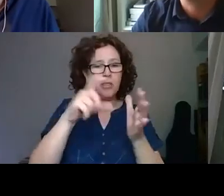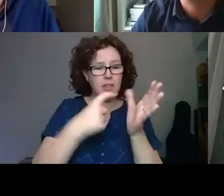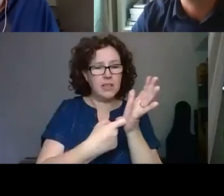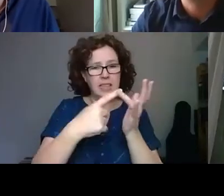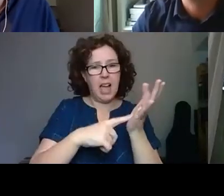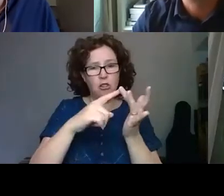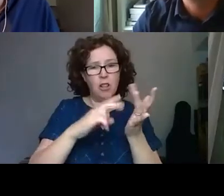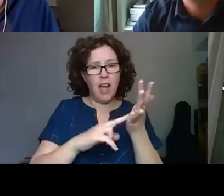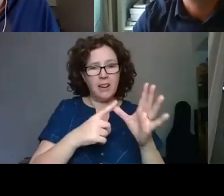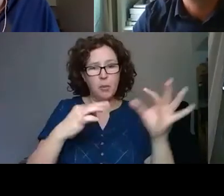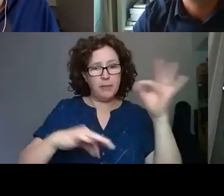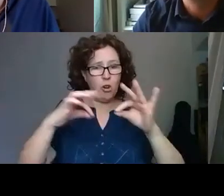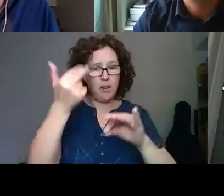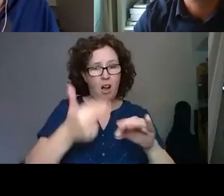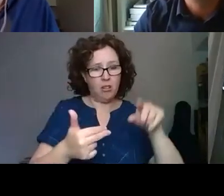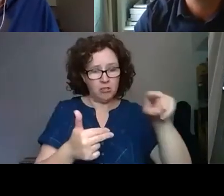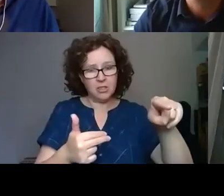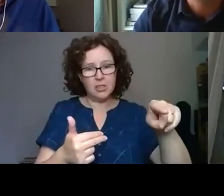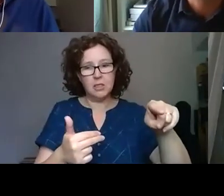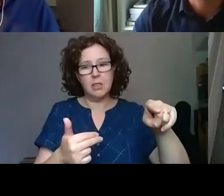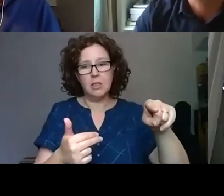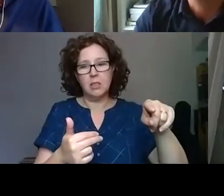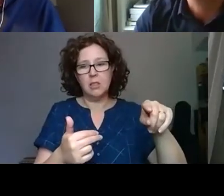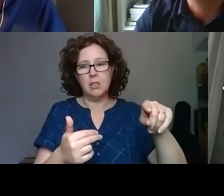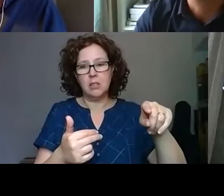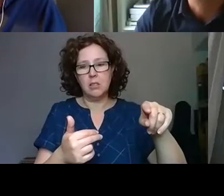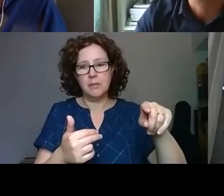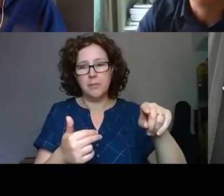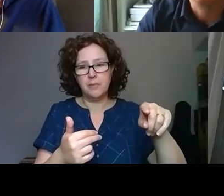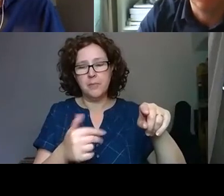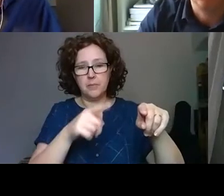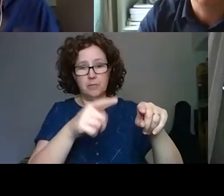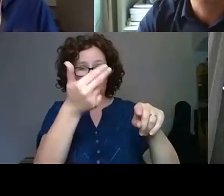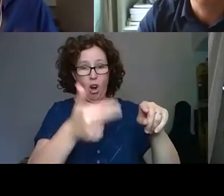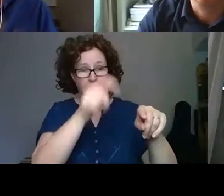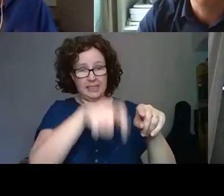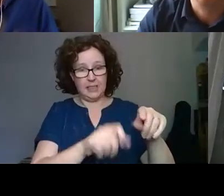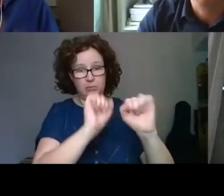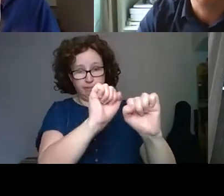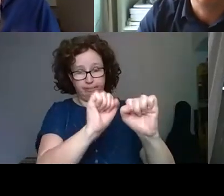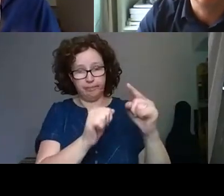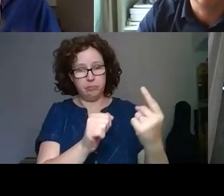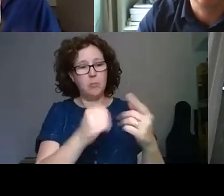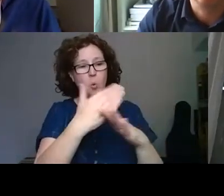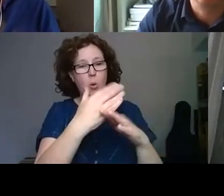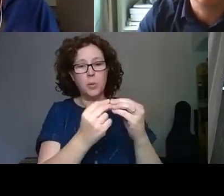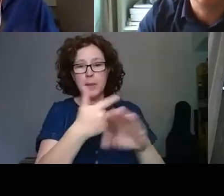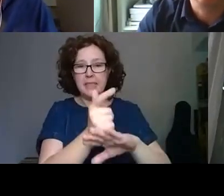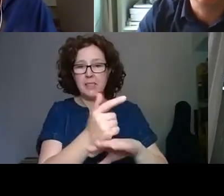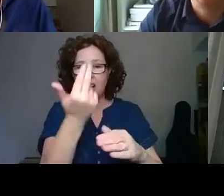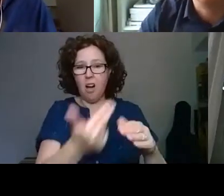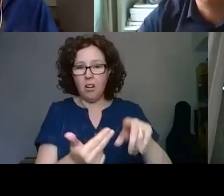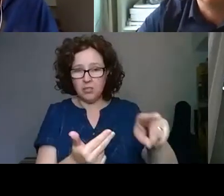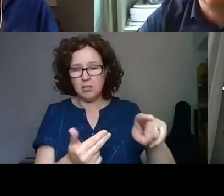performing arts. That was by artist Rafael Lozano Hemmer, who works with media arts. And it was a large